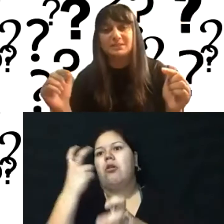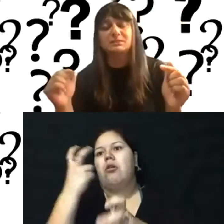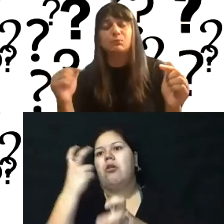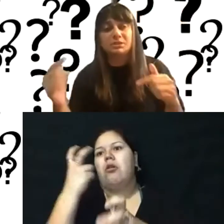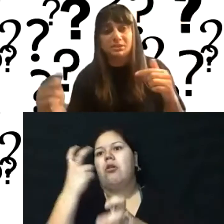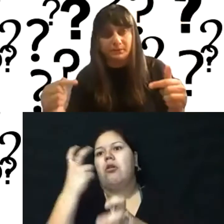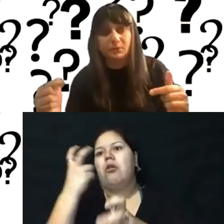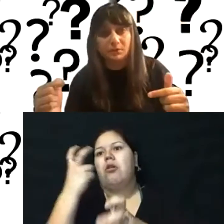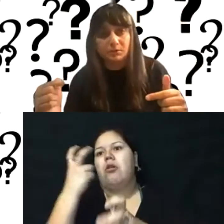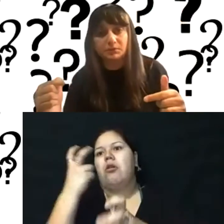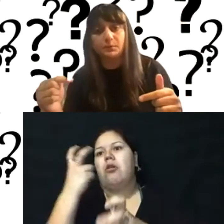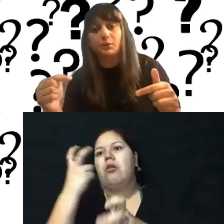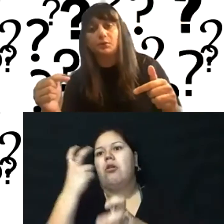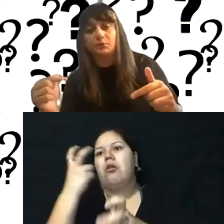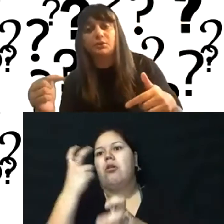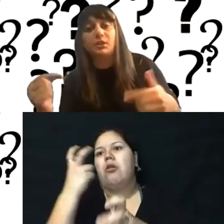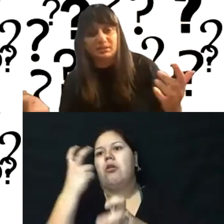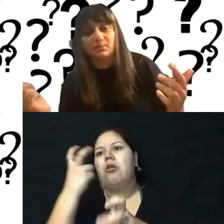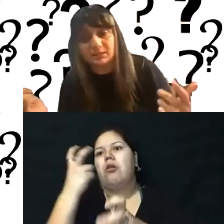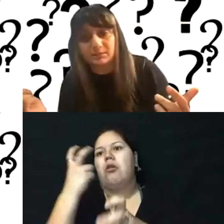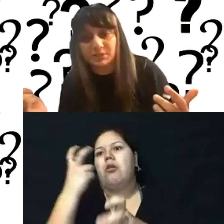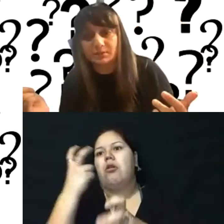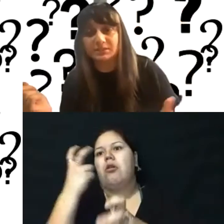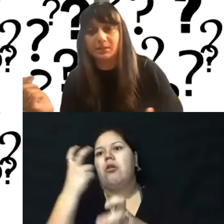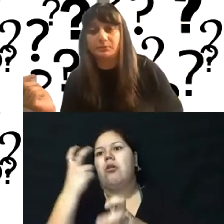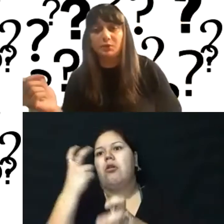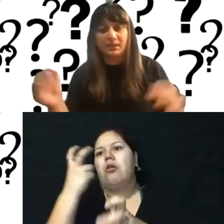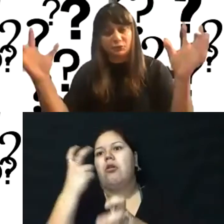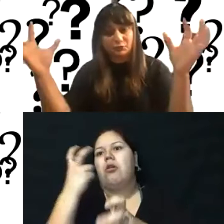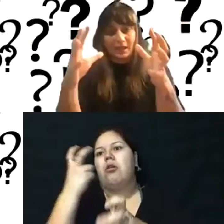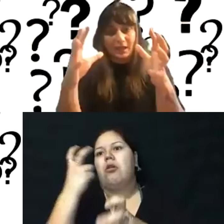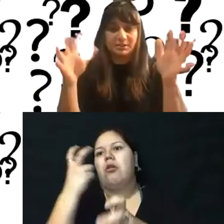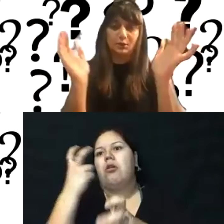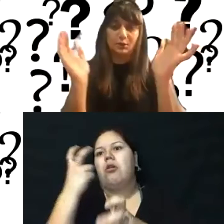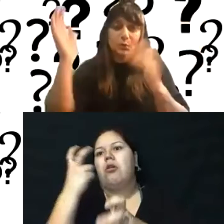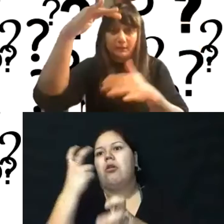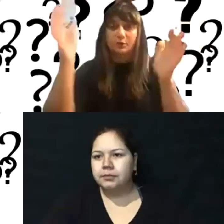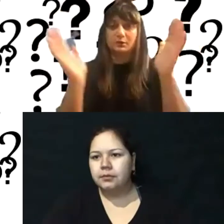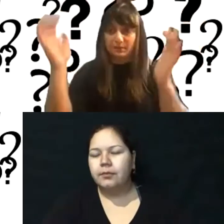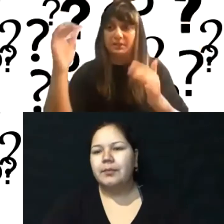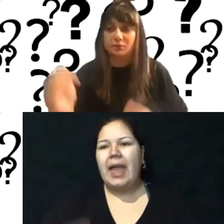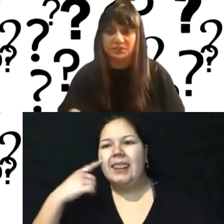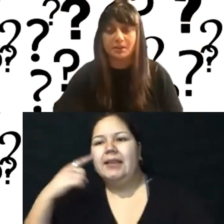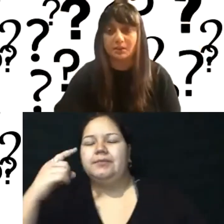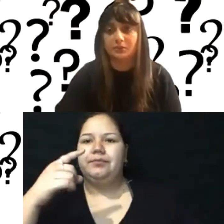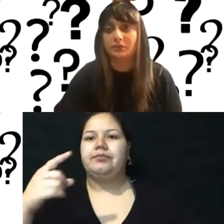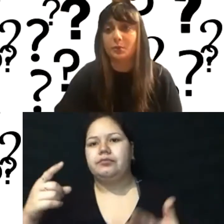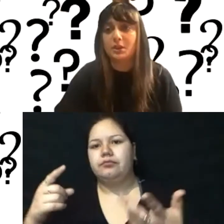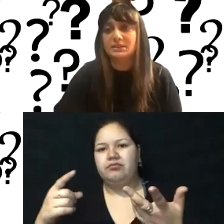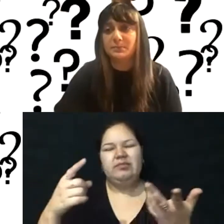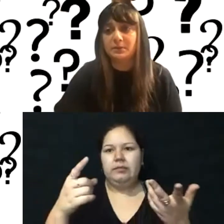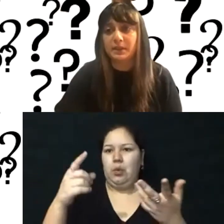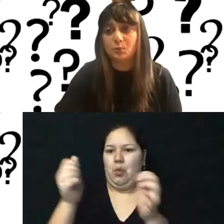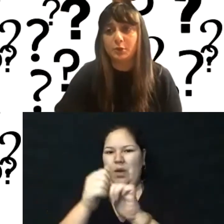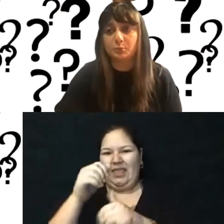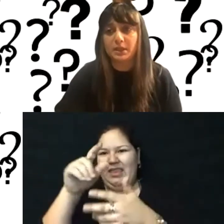Squarespace is more difficult for to customize. Sometimes, um, you can get trapped in whatever template you're stuck in. So